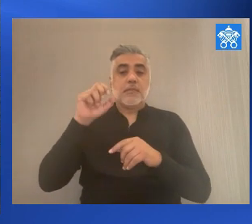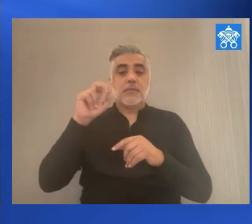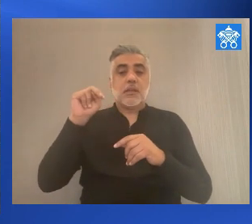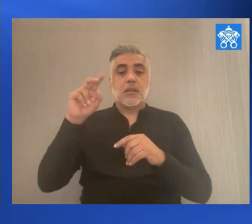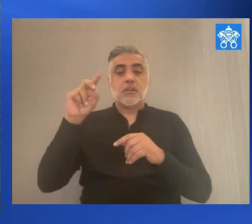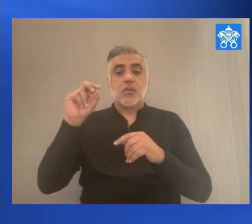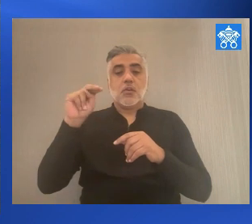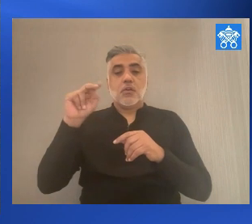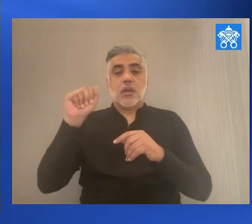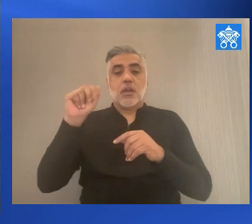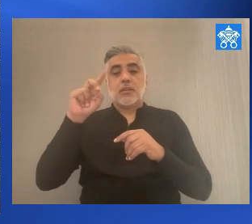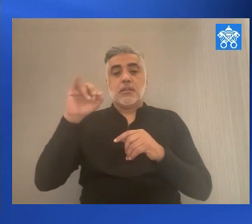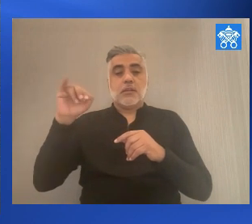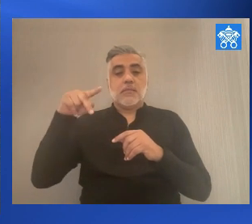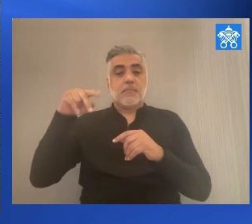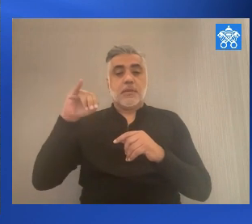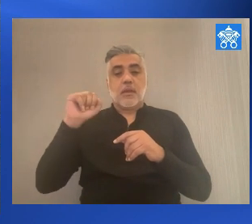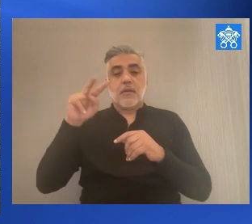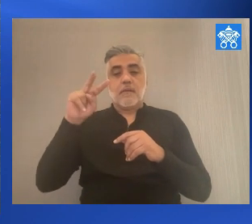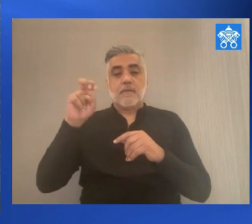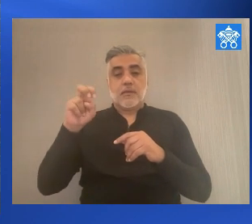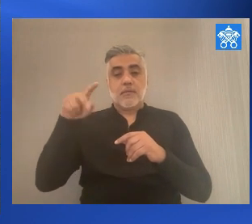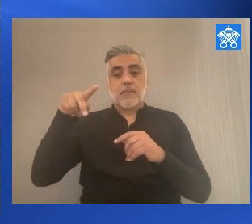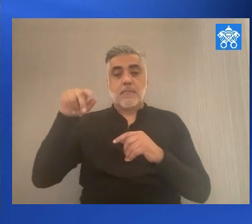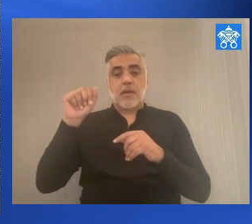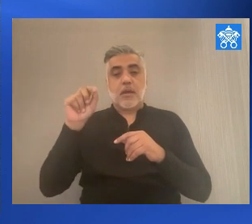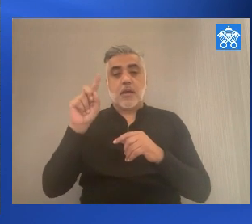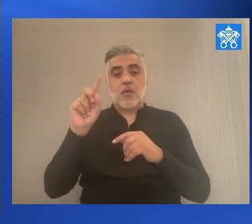Those from Padova,